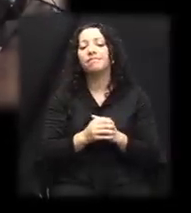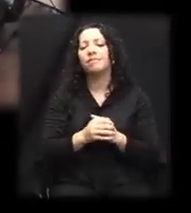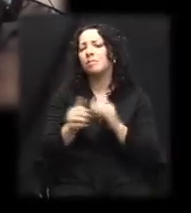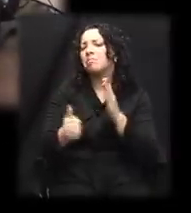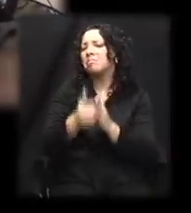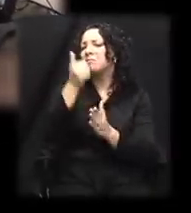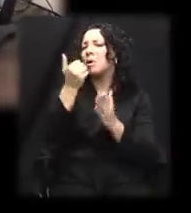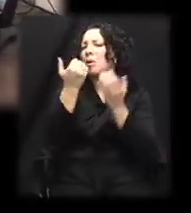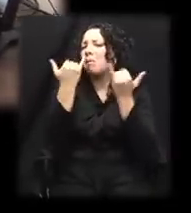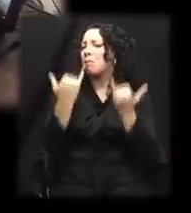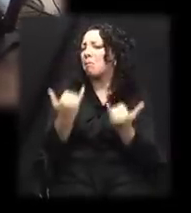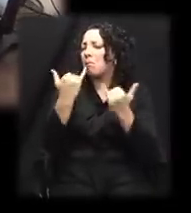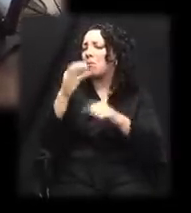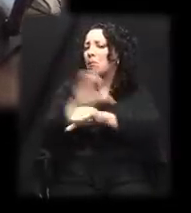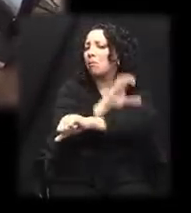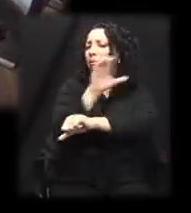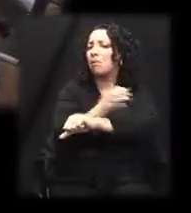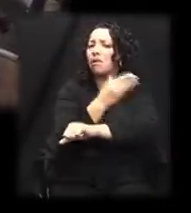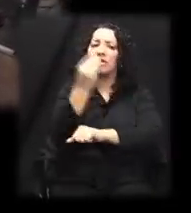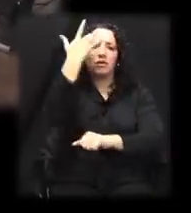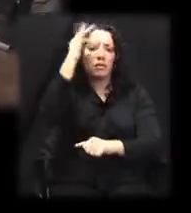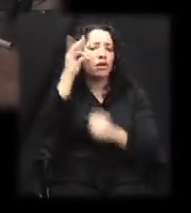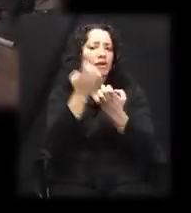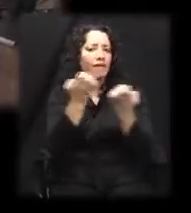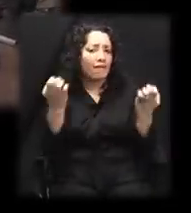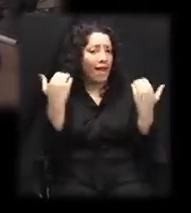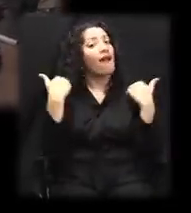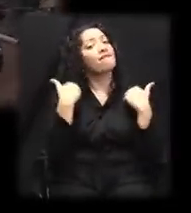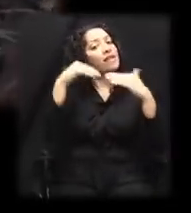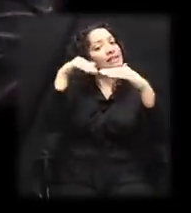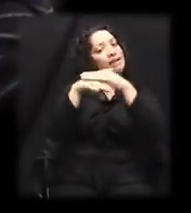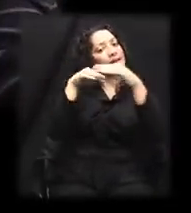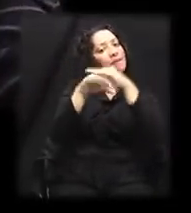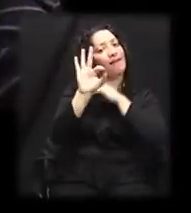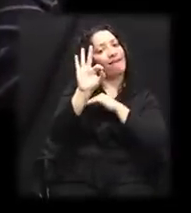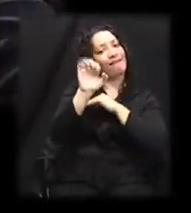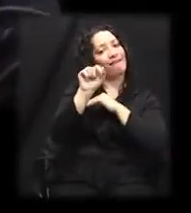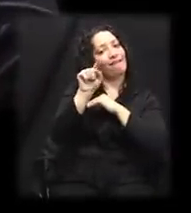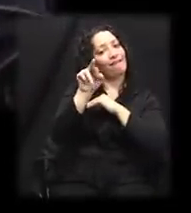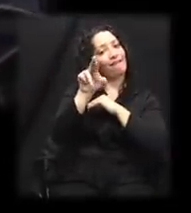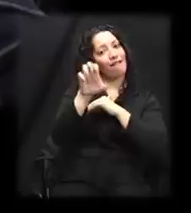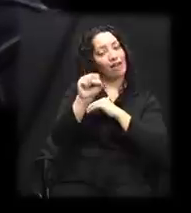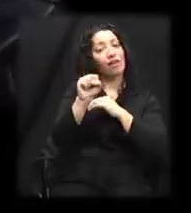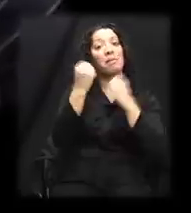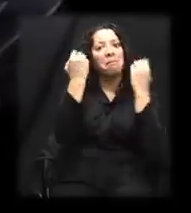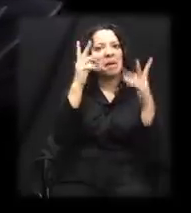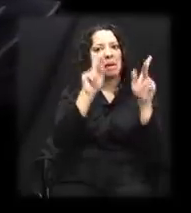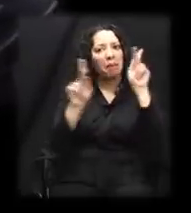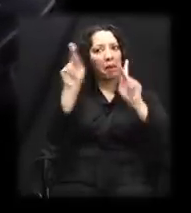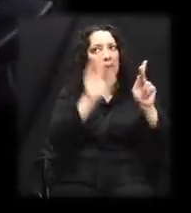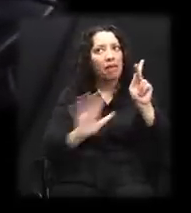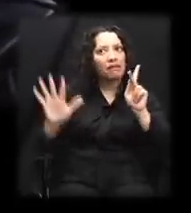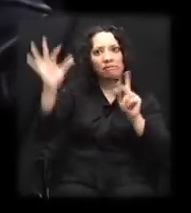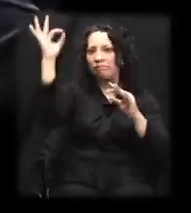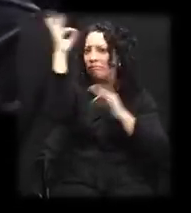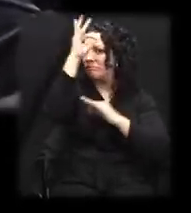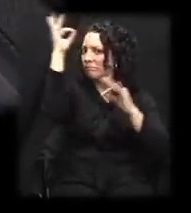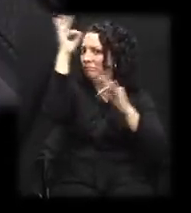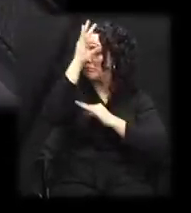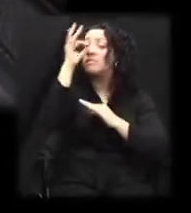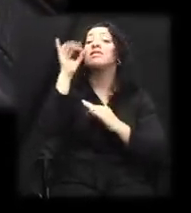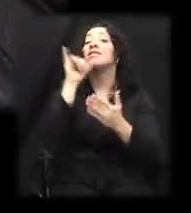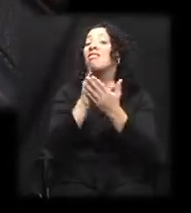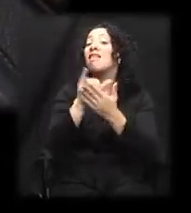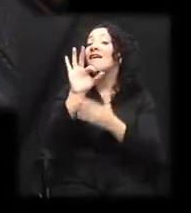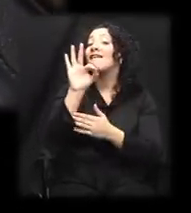computers and smart devices have accessibility features that many people are not aware of. These features allow you to access the